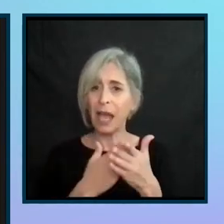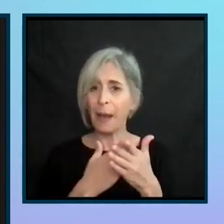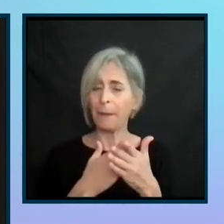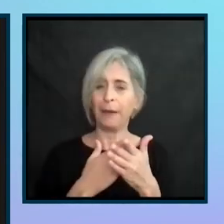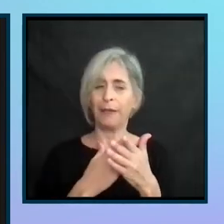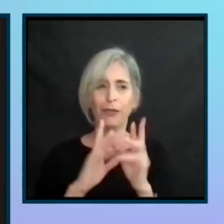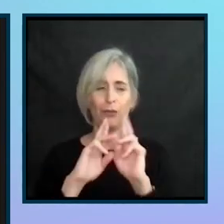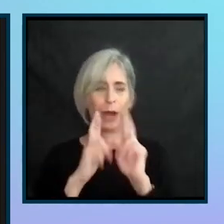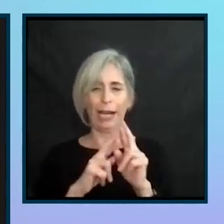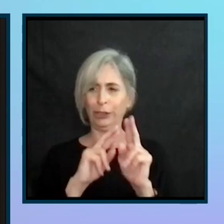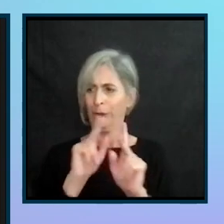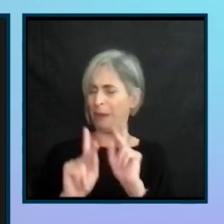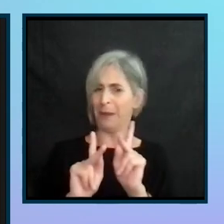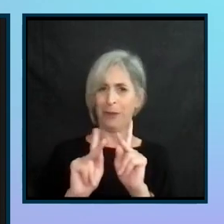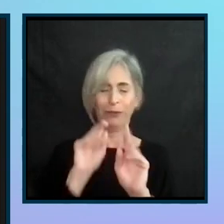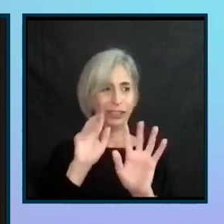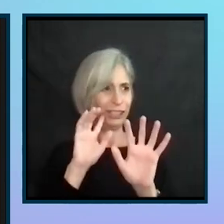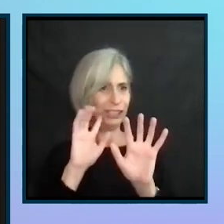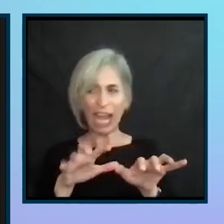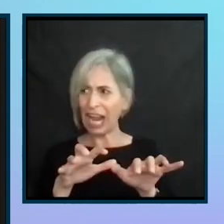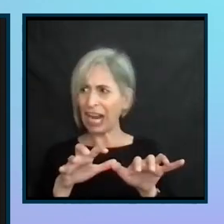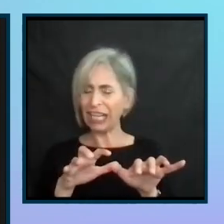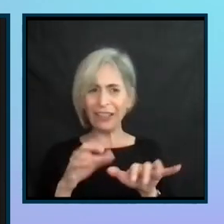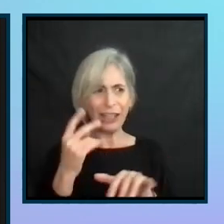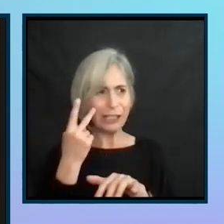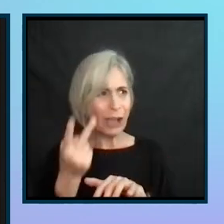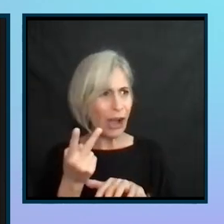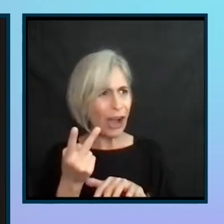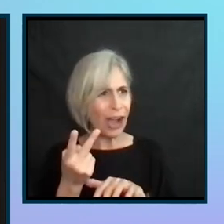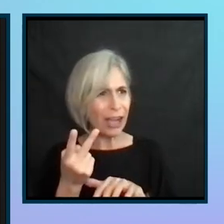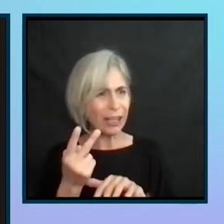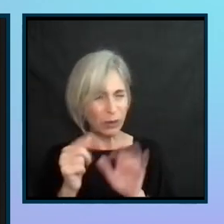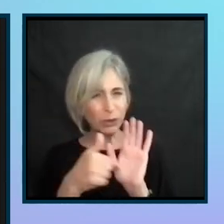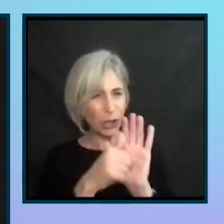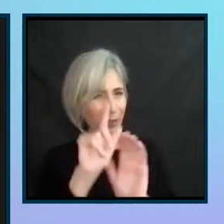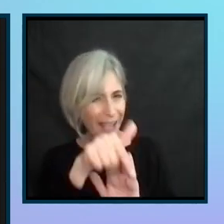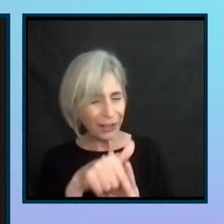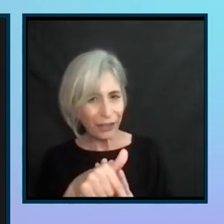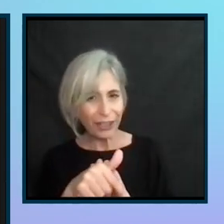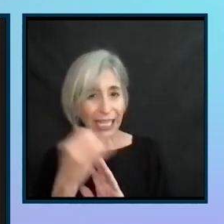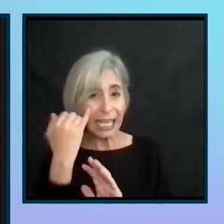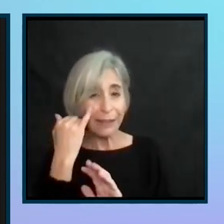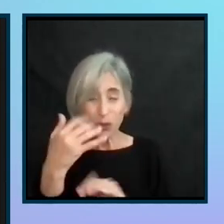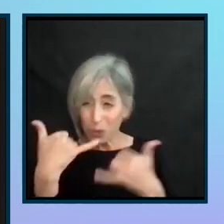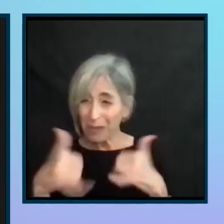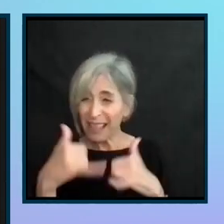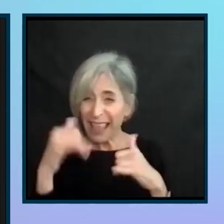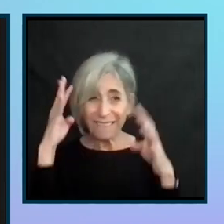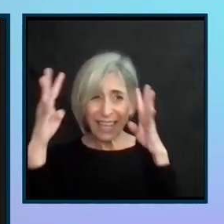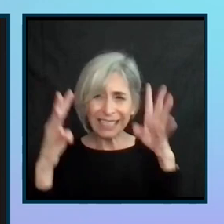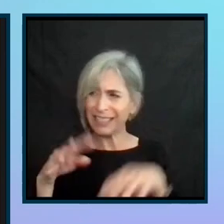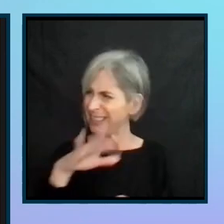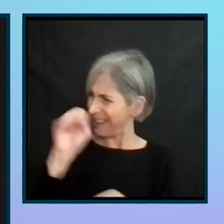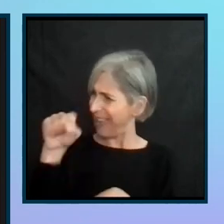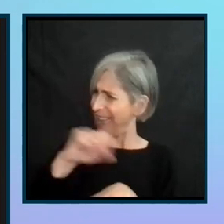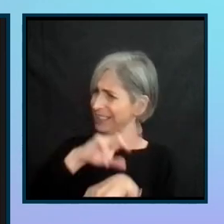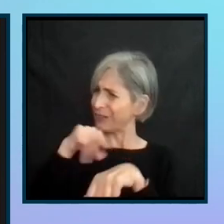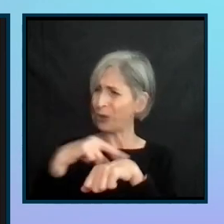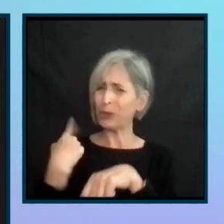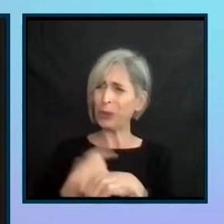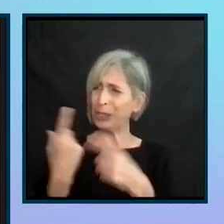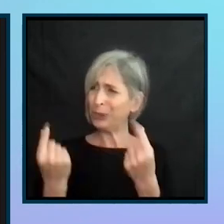reactions of people who saw the video that we'll play later on is like, you guys play fantasy? He's like, yeah, of course we play fantasy.